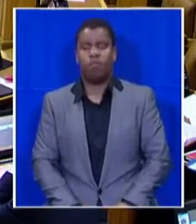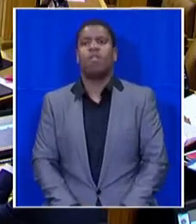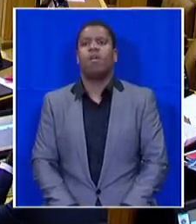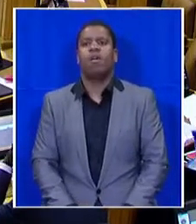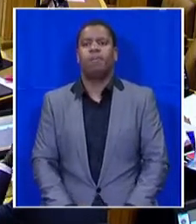Thank you very much.